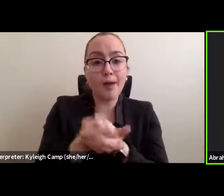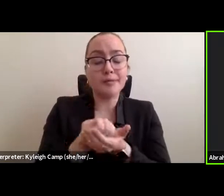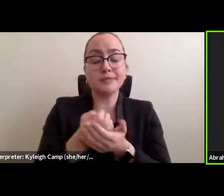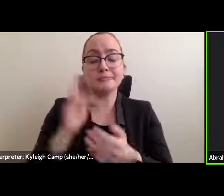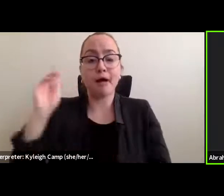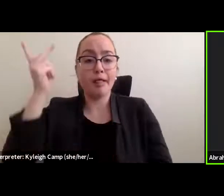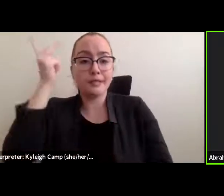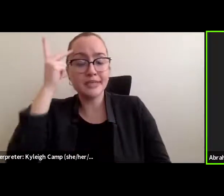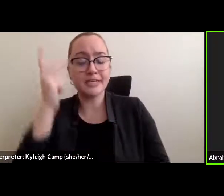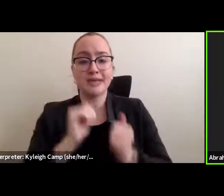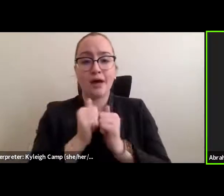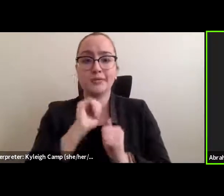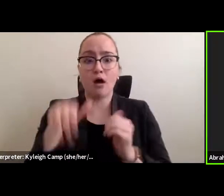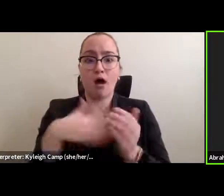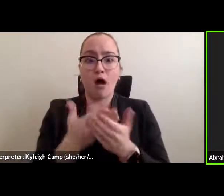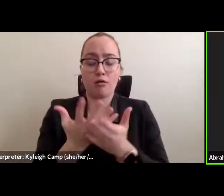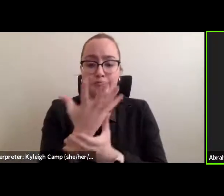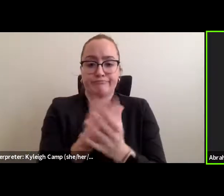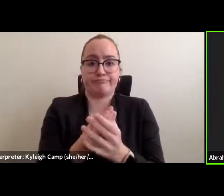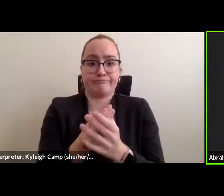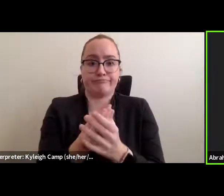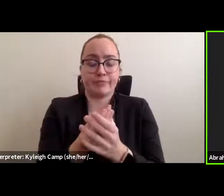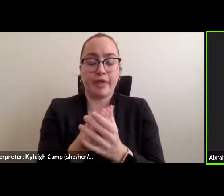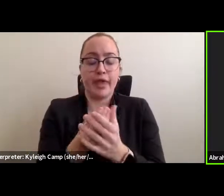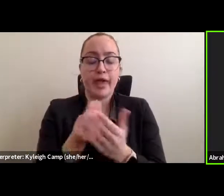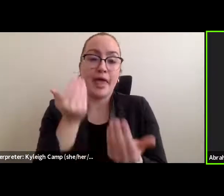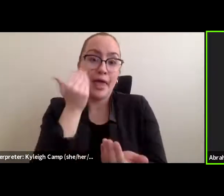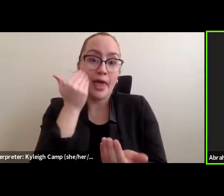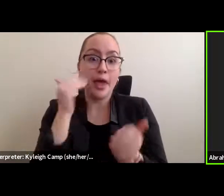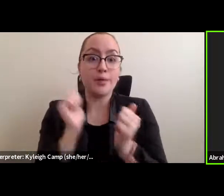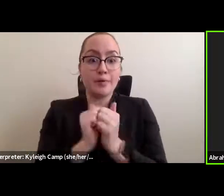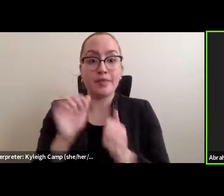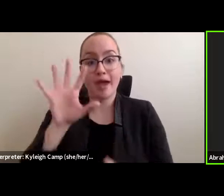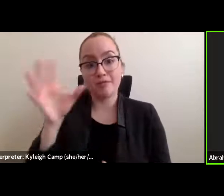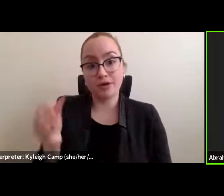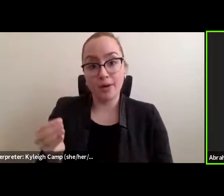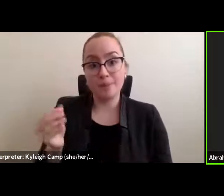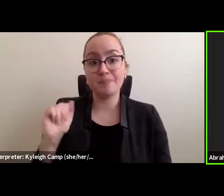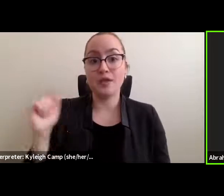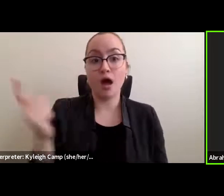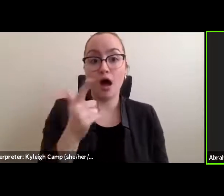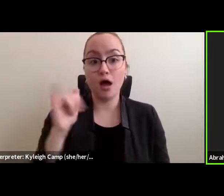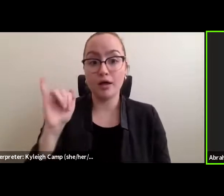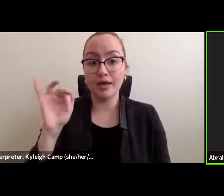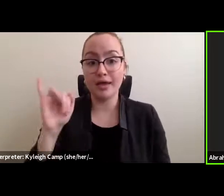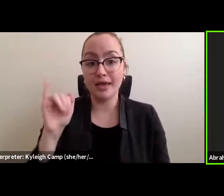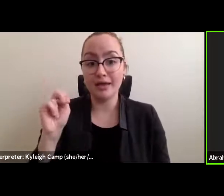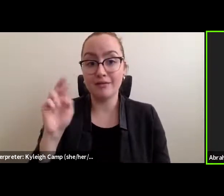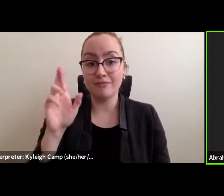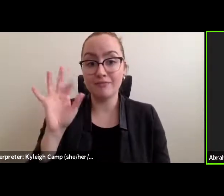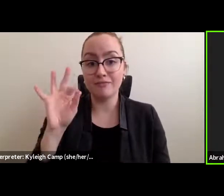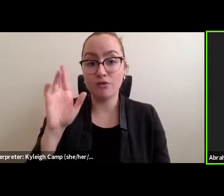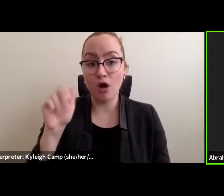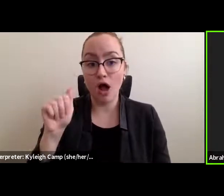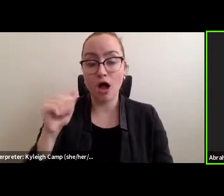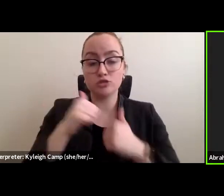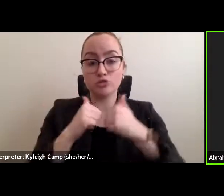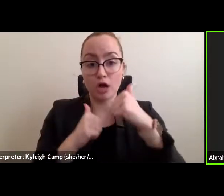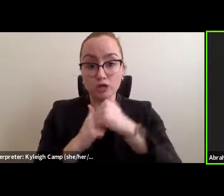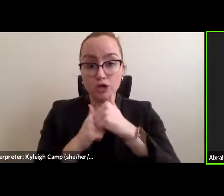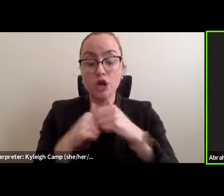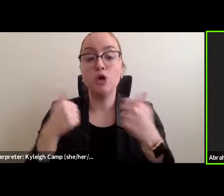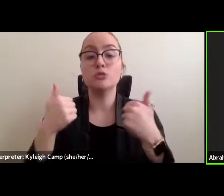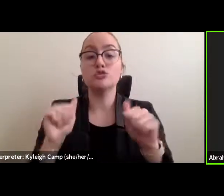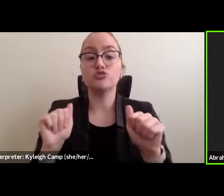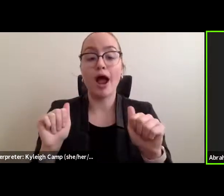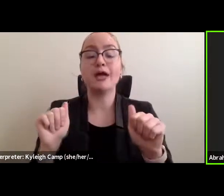in the context of Africa, mean, all infrastructure was meant to rob the land and rob people at the same